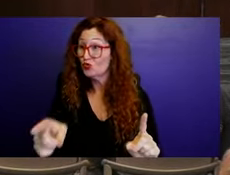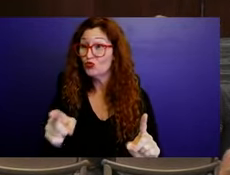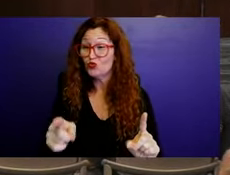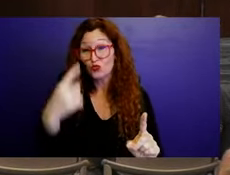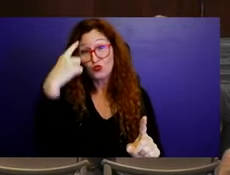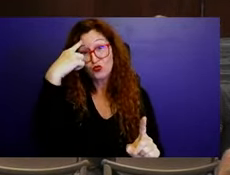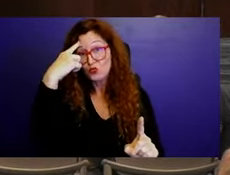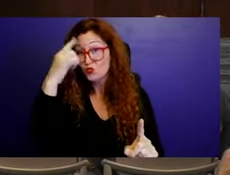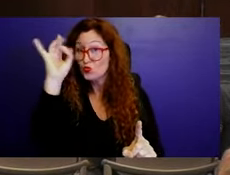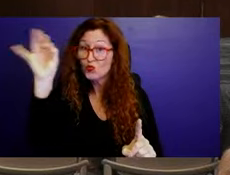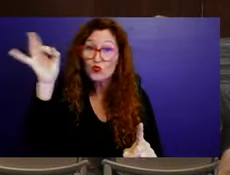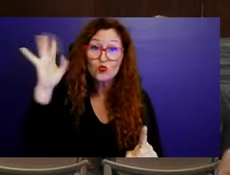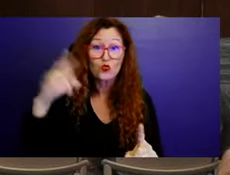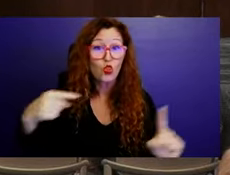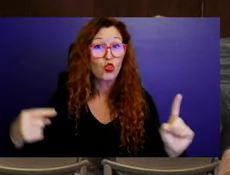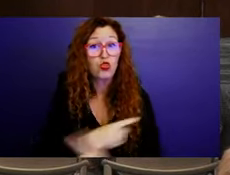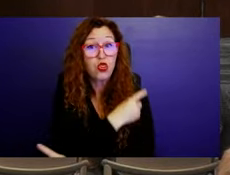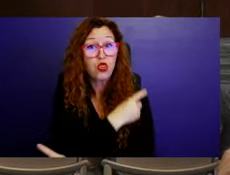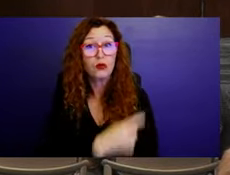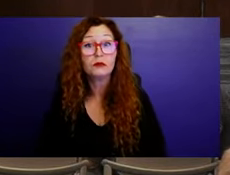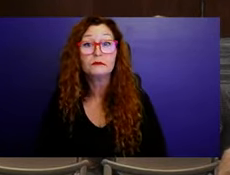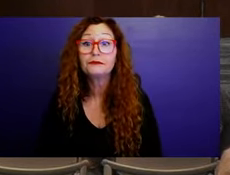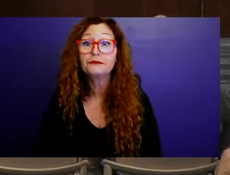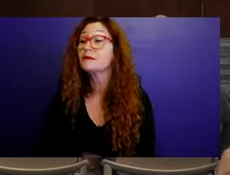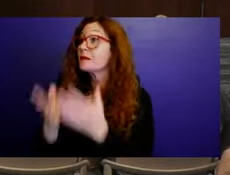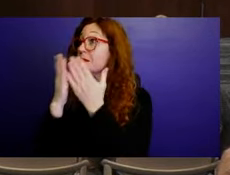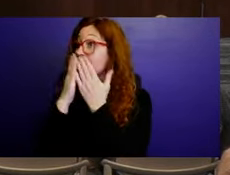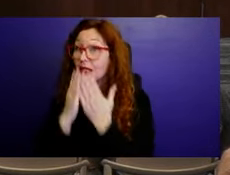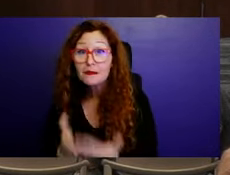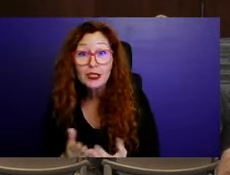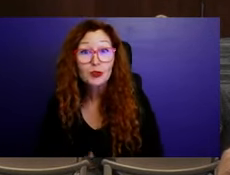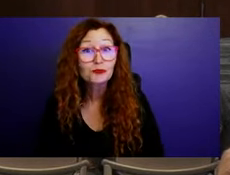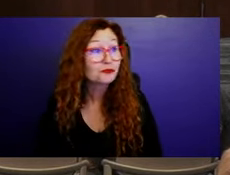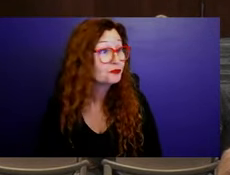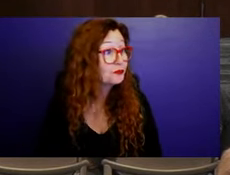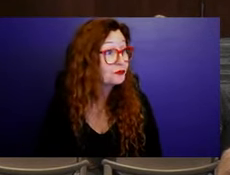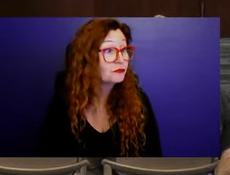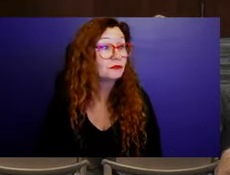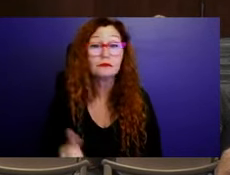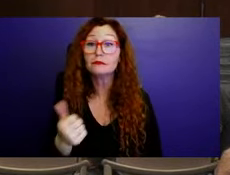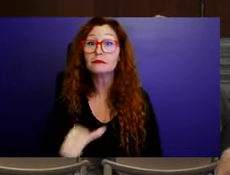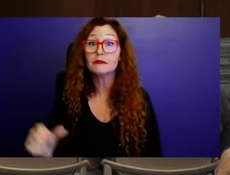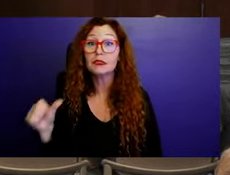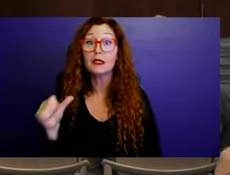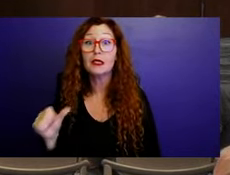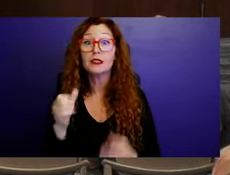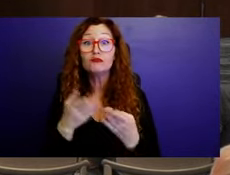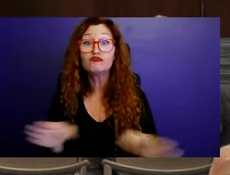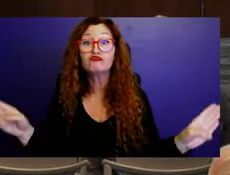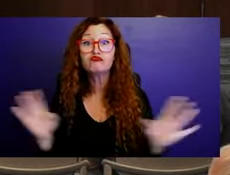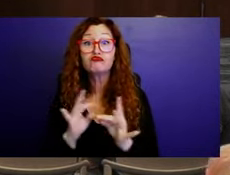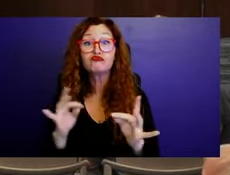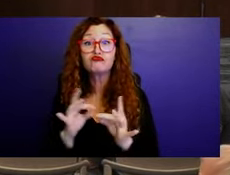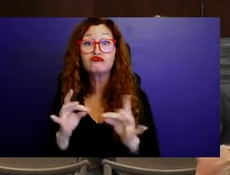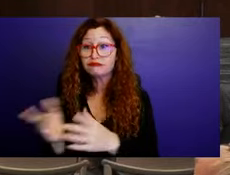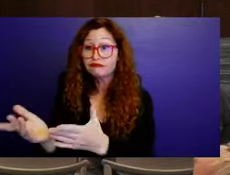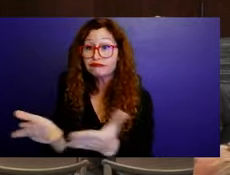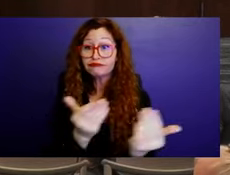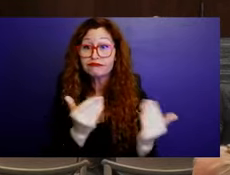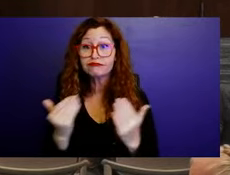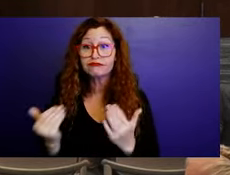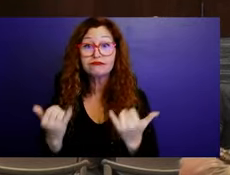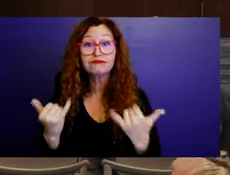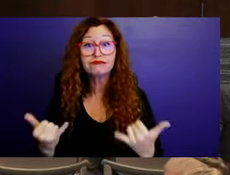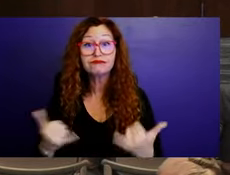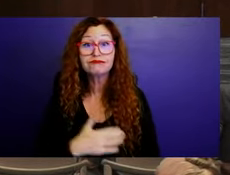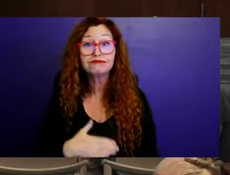If you'd like to speak on any non-agendaed items, now is the time to approach the podium. We do have two podiums. So please form a line so I know